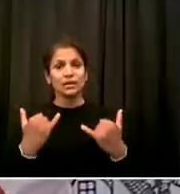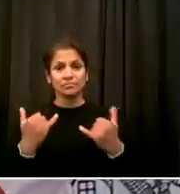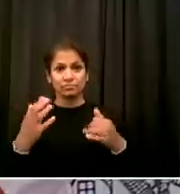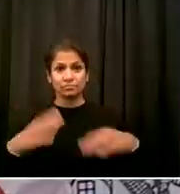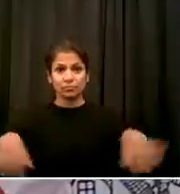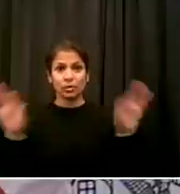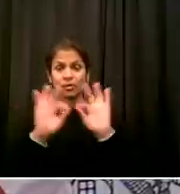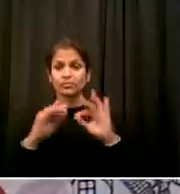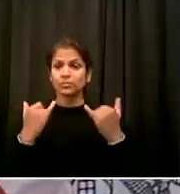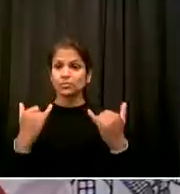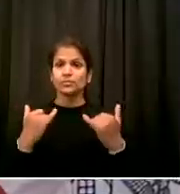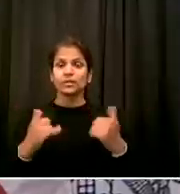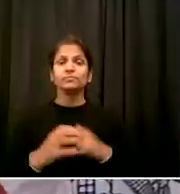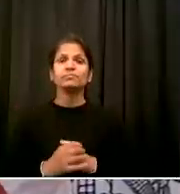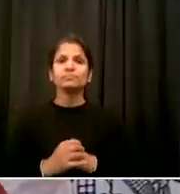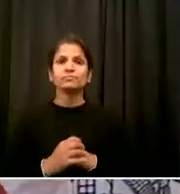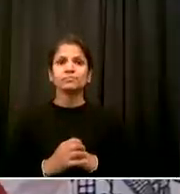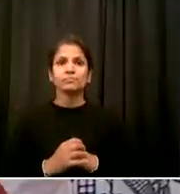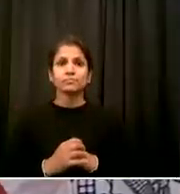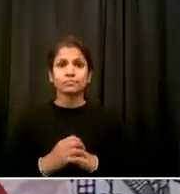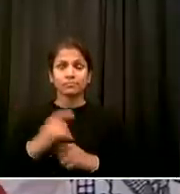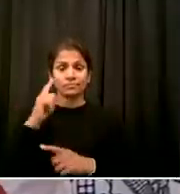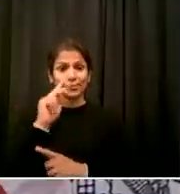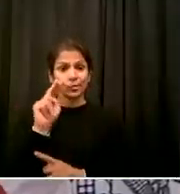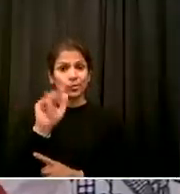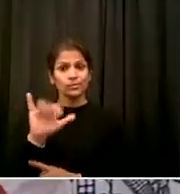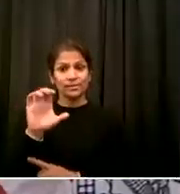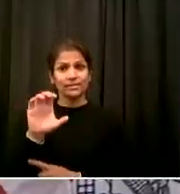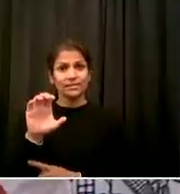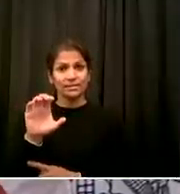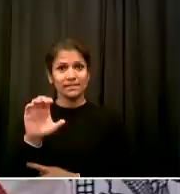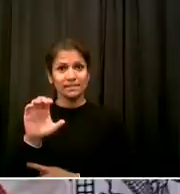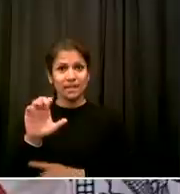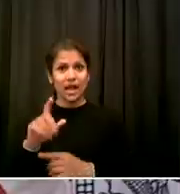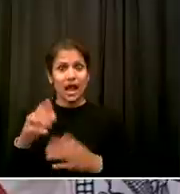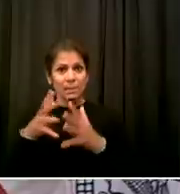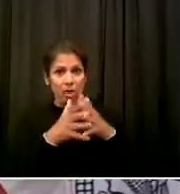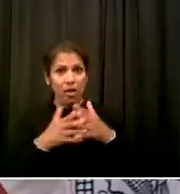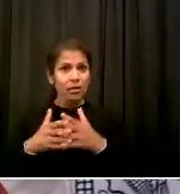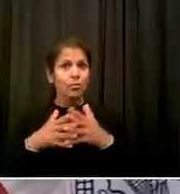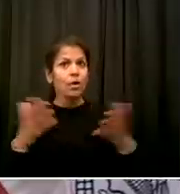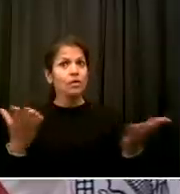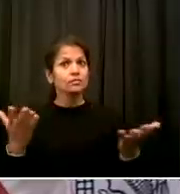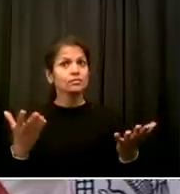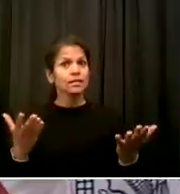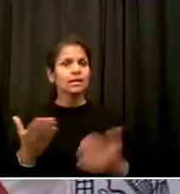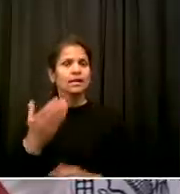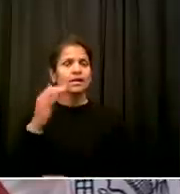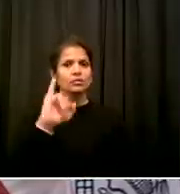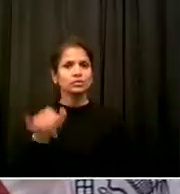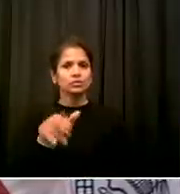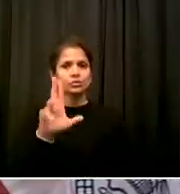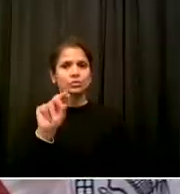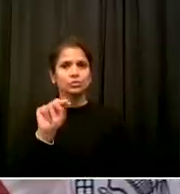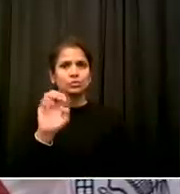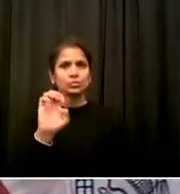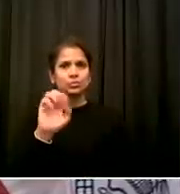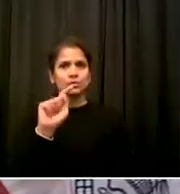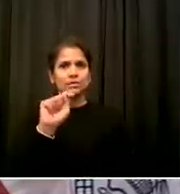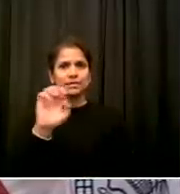a very important day for our nation Juneteenth Juneteenth is a celebration